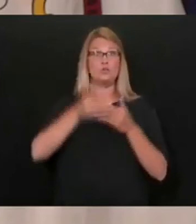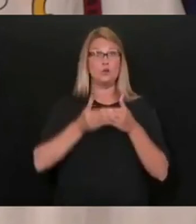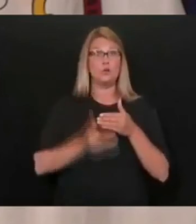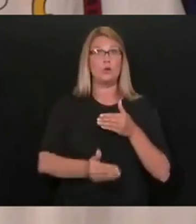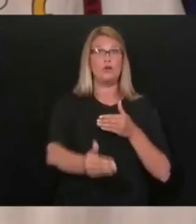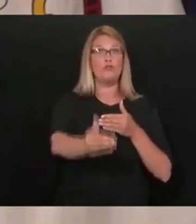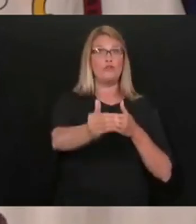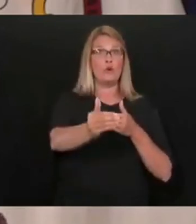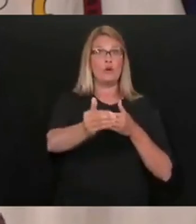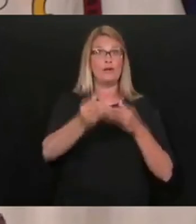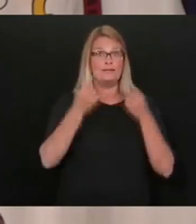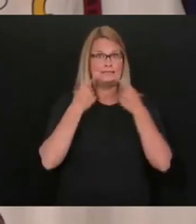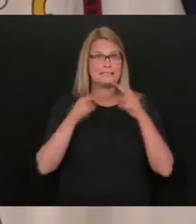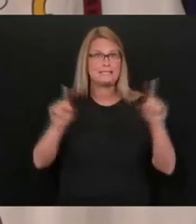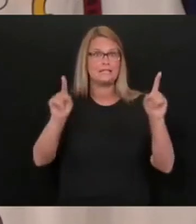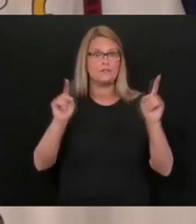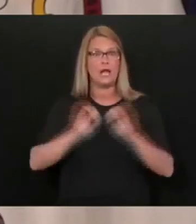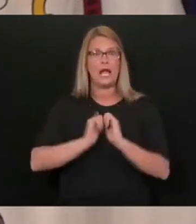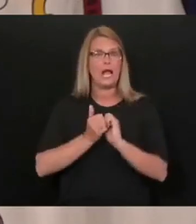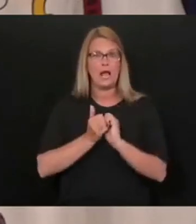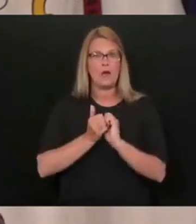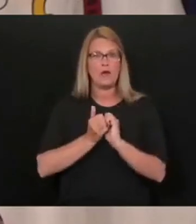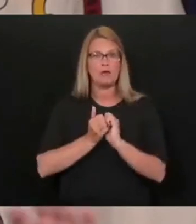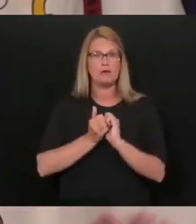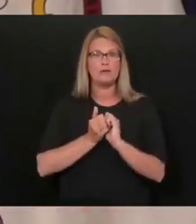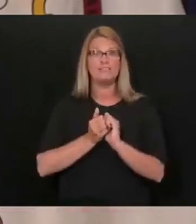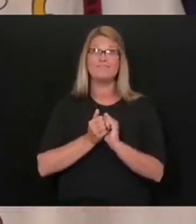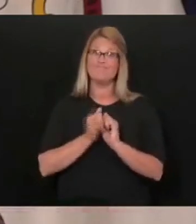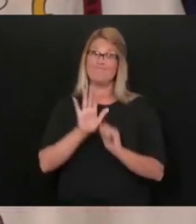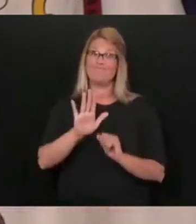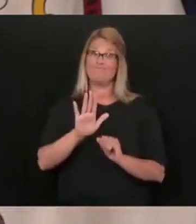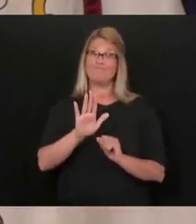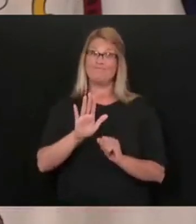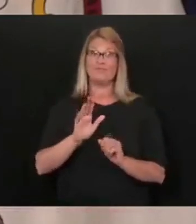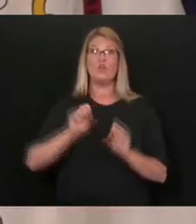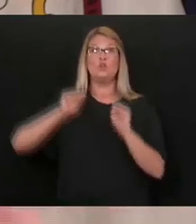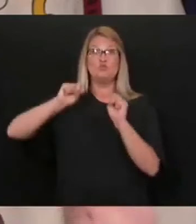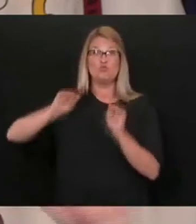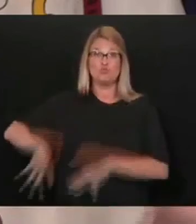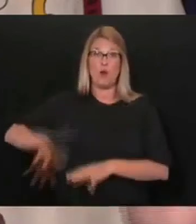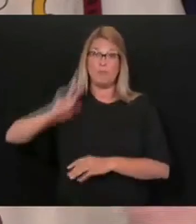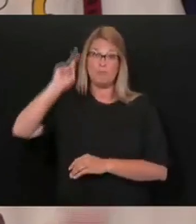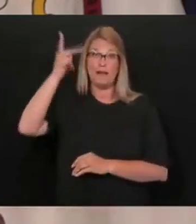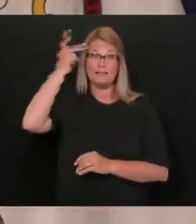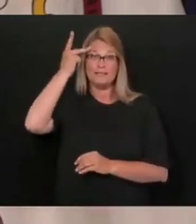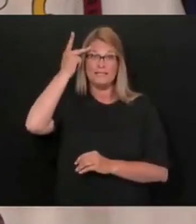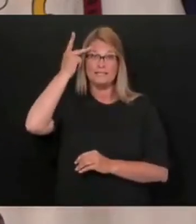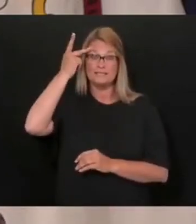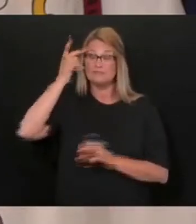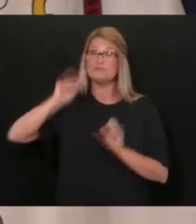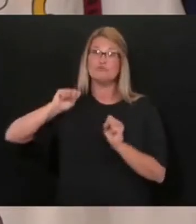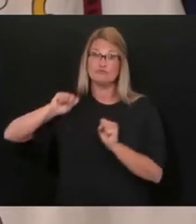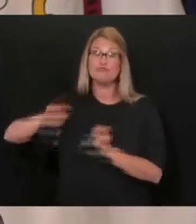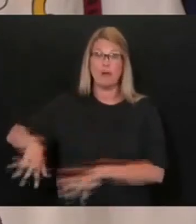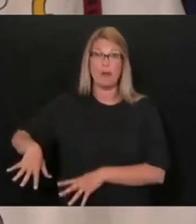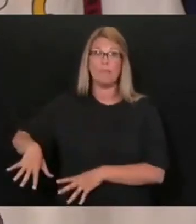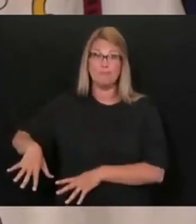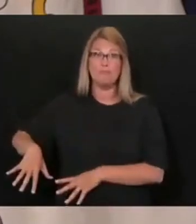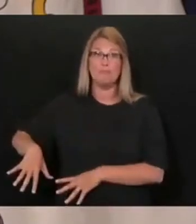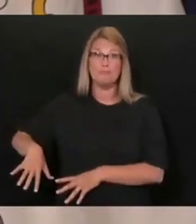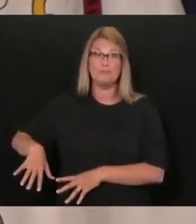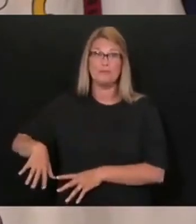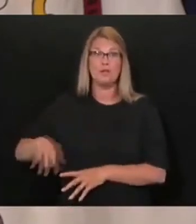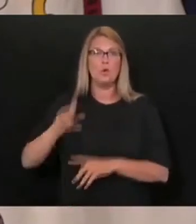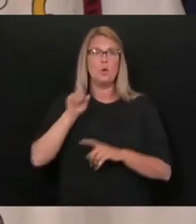way? We need to check our politics at the door and leave them at the door. We need to